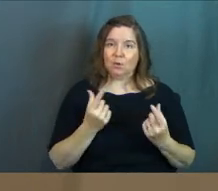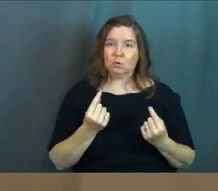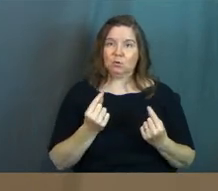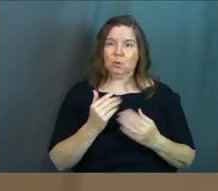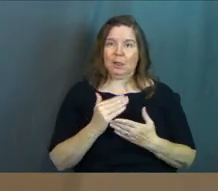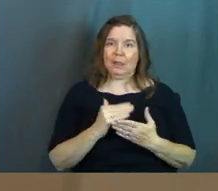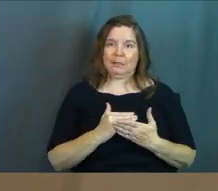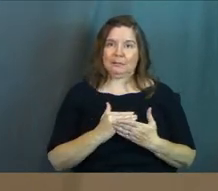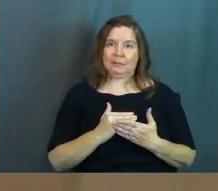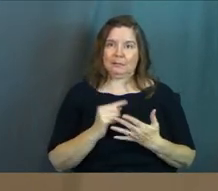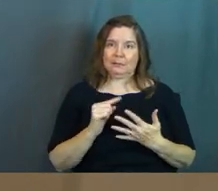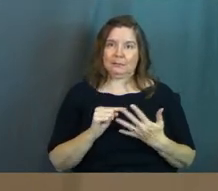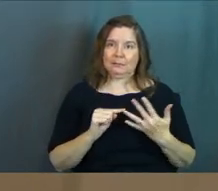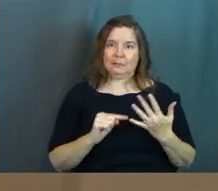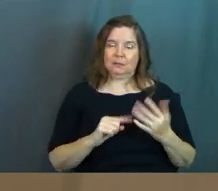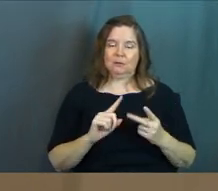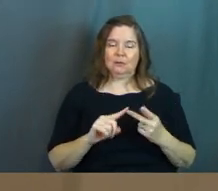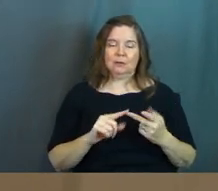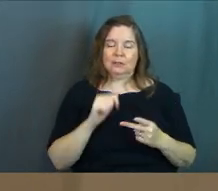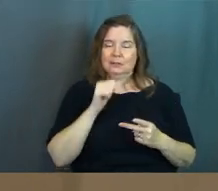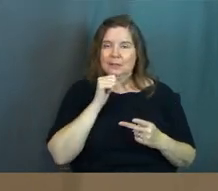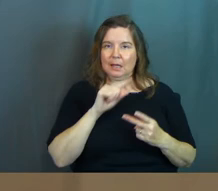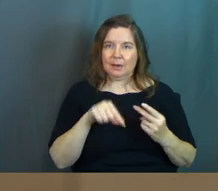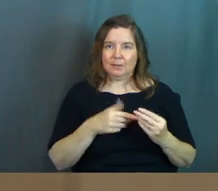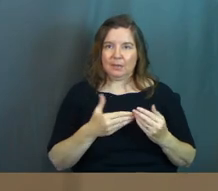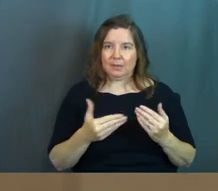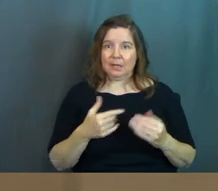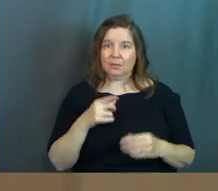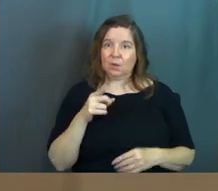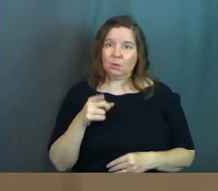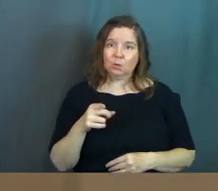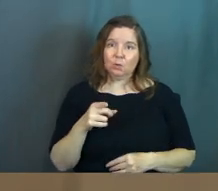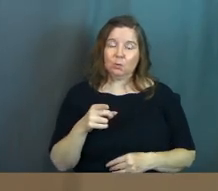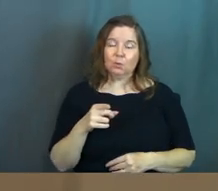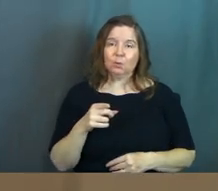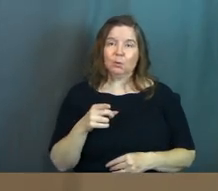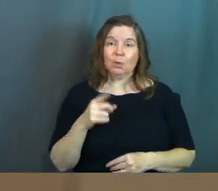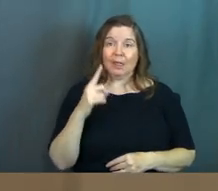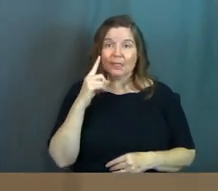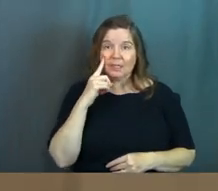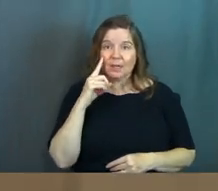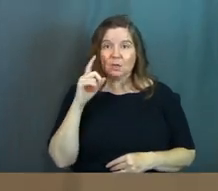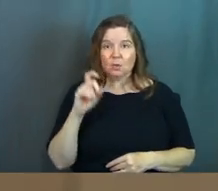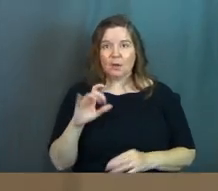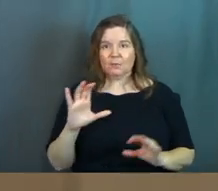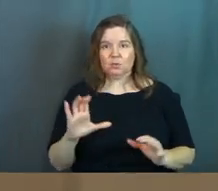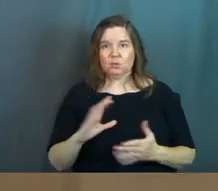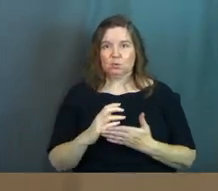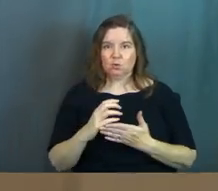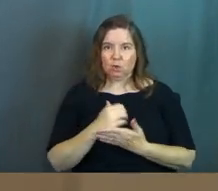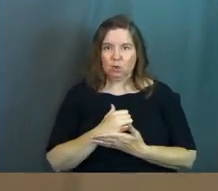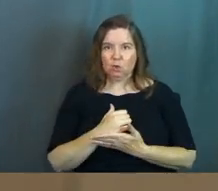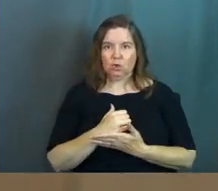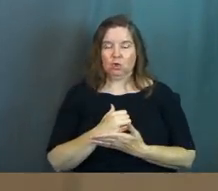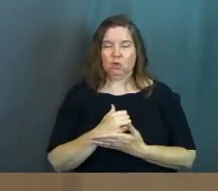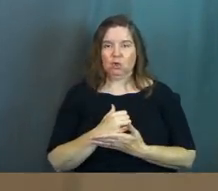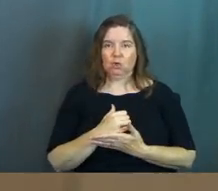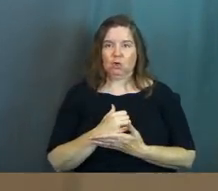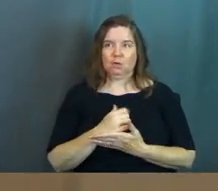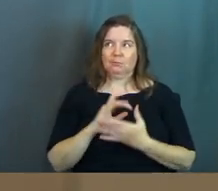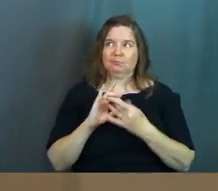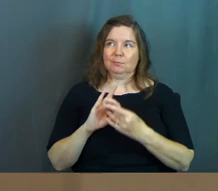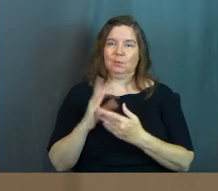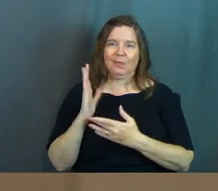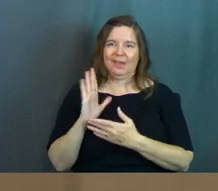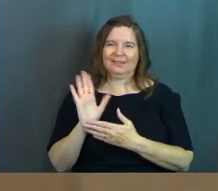-do list or it is not about the things that you think you have to do to earn a standing with